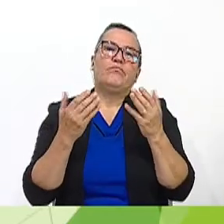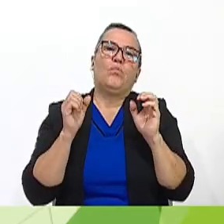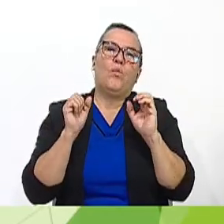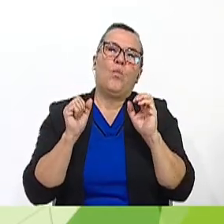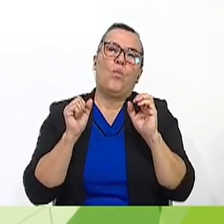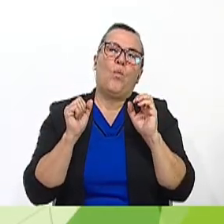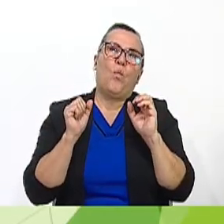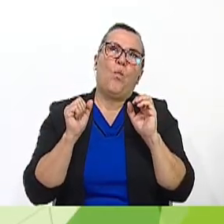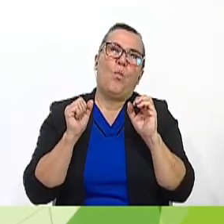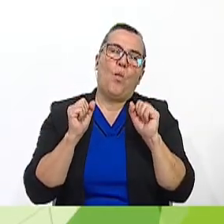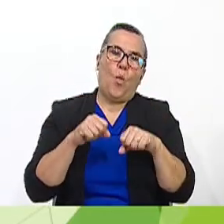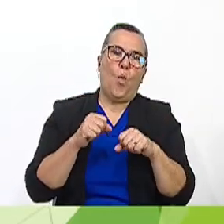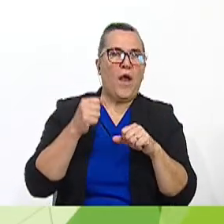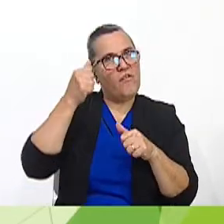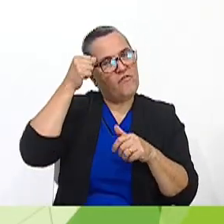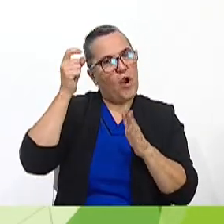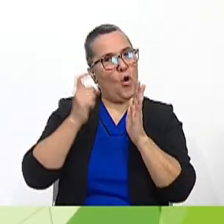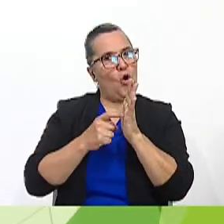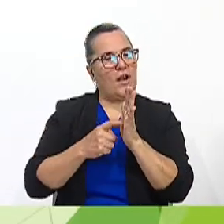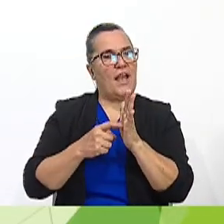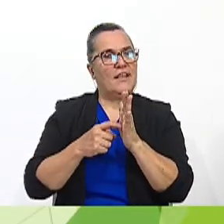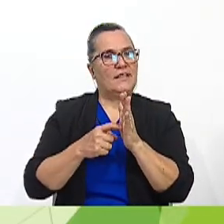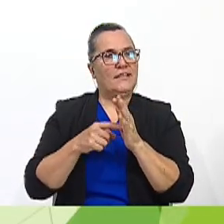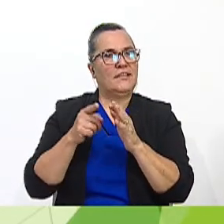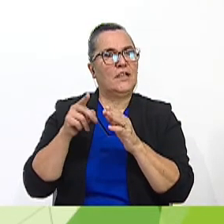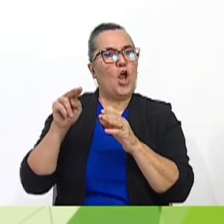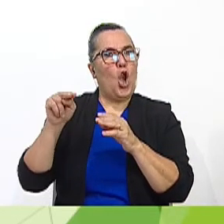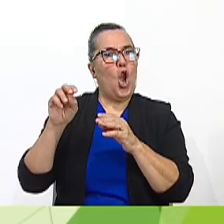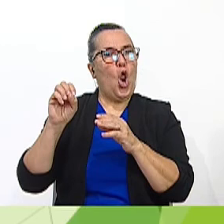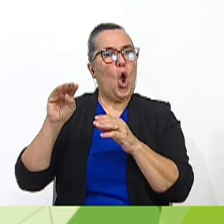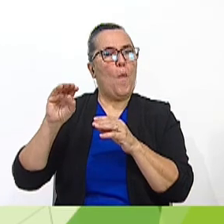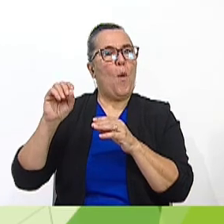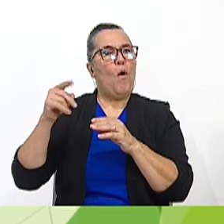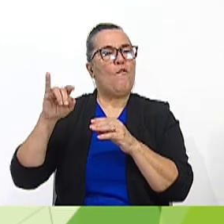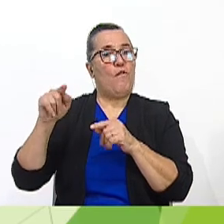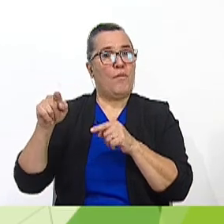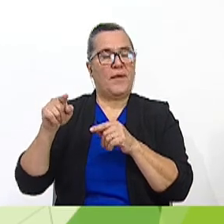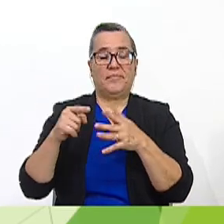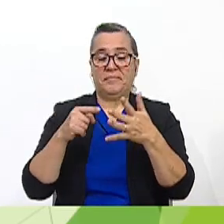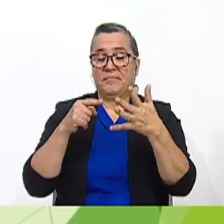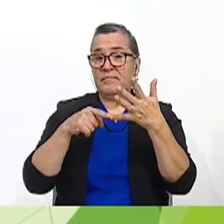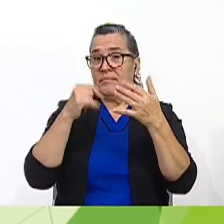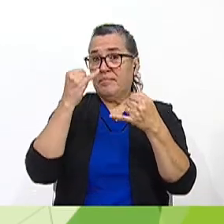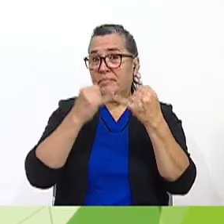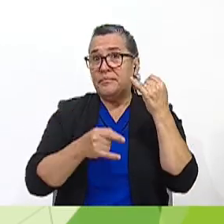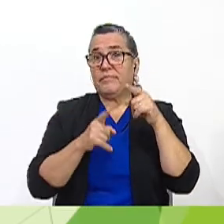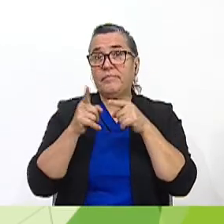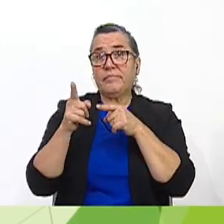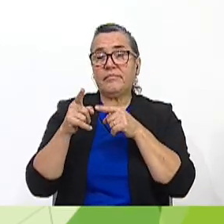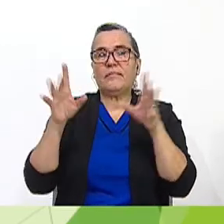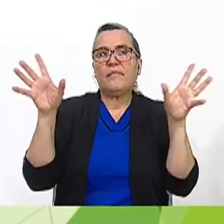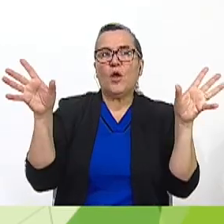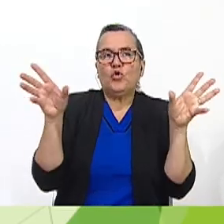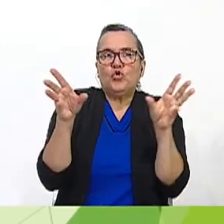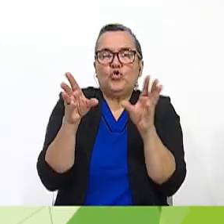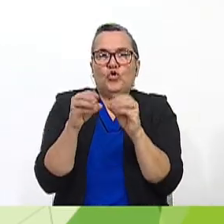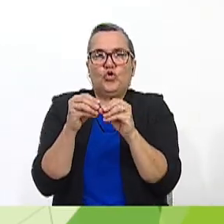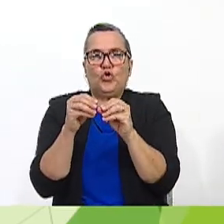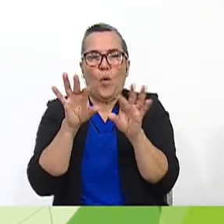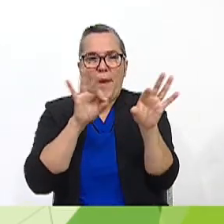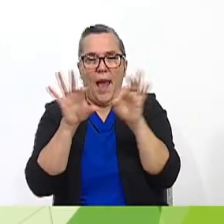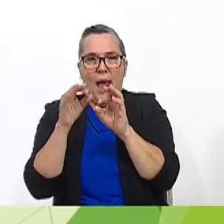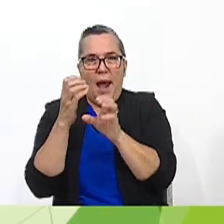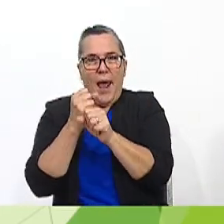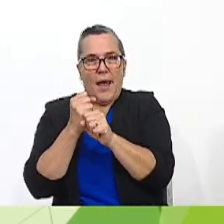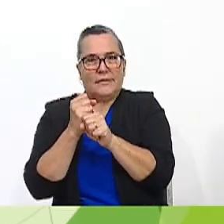I'm sorry, we can recognize nomophobia. And finally, let's summarize, summarize the important facts. Once